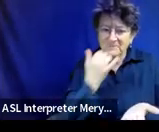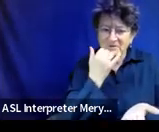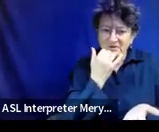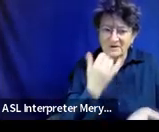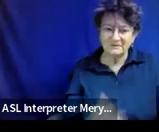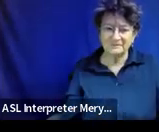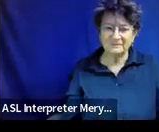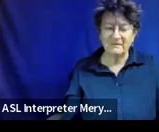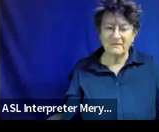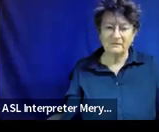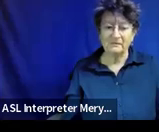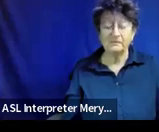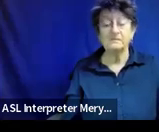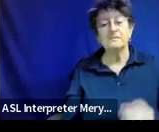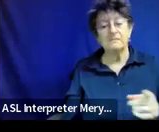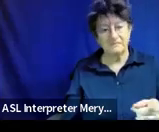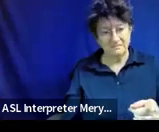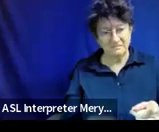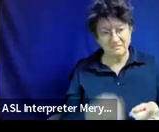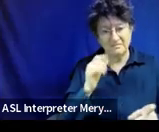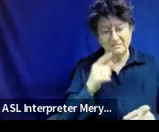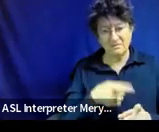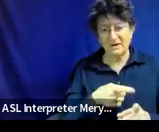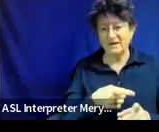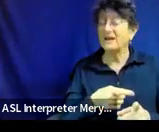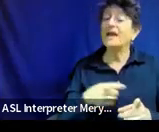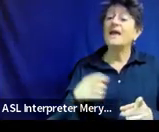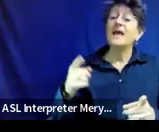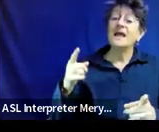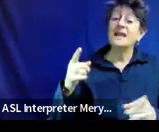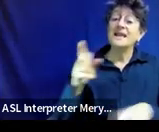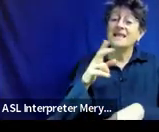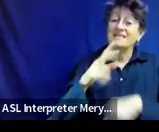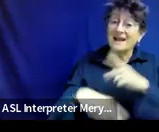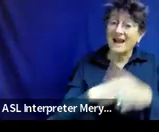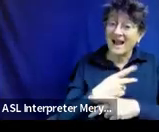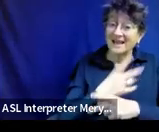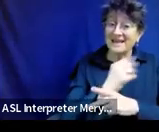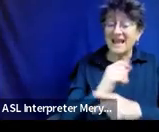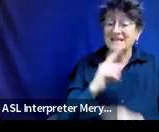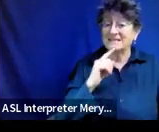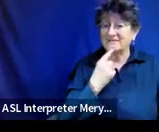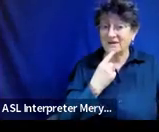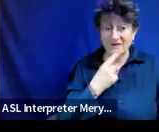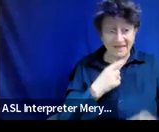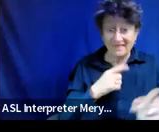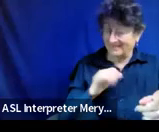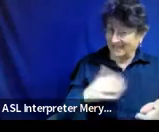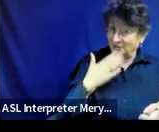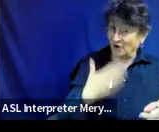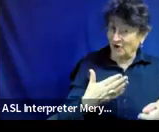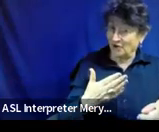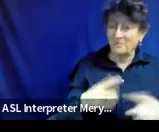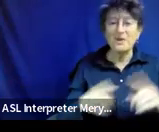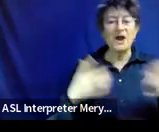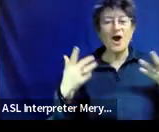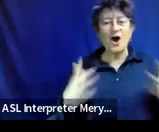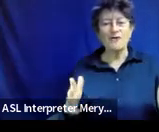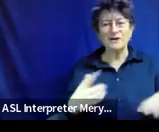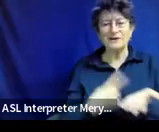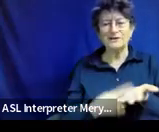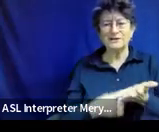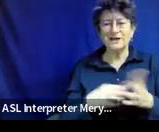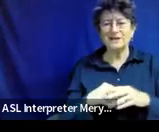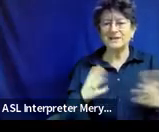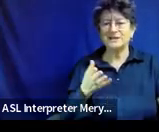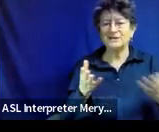Right. It needs to be about the nature and severity. This is, this is all well and good, but we've already talked about that in the service grid. So we